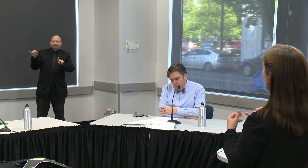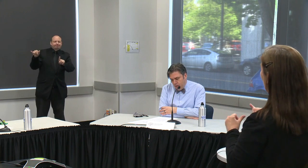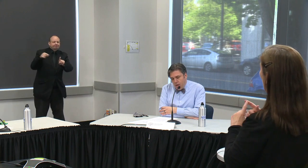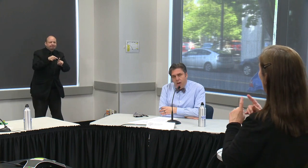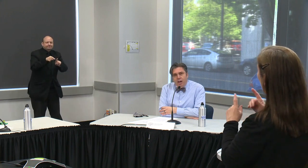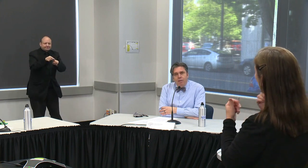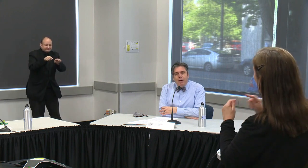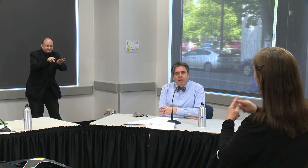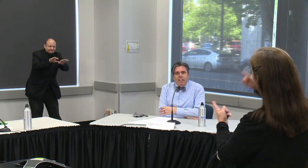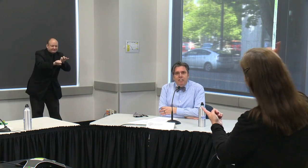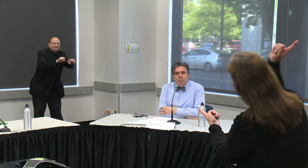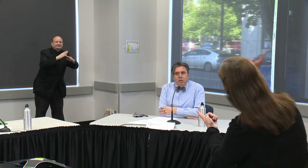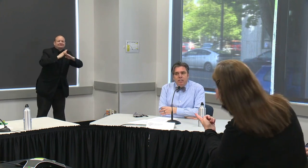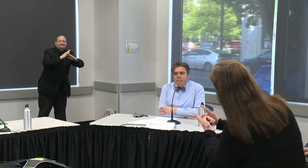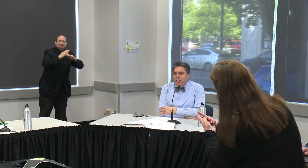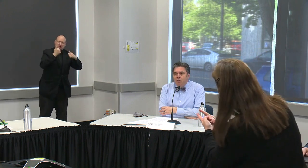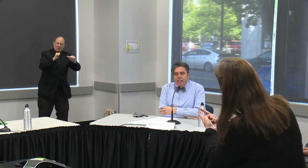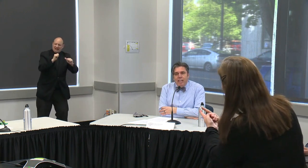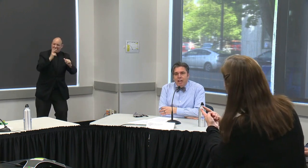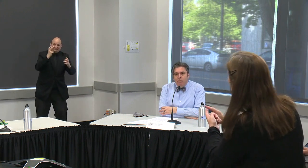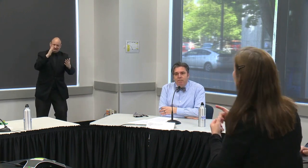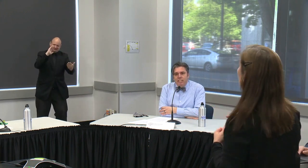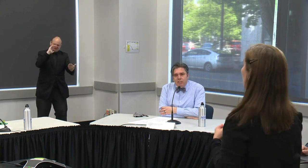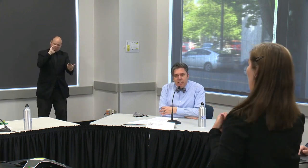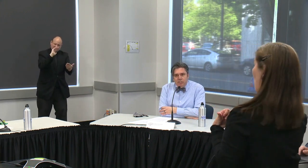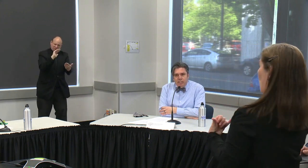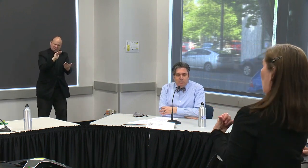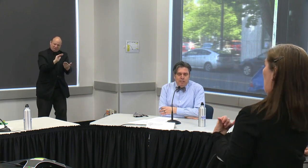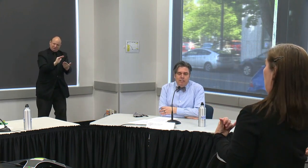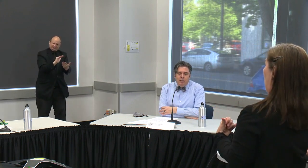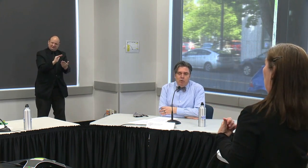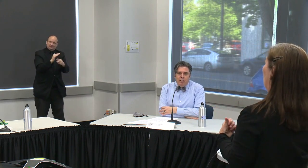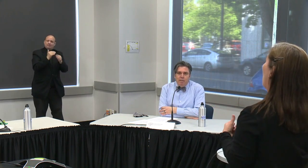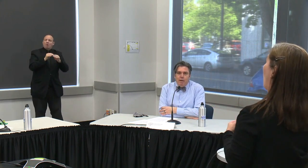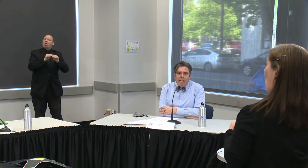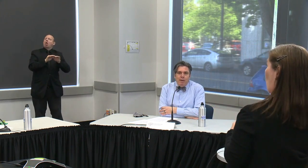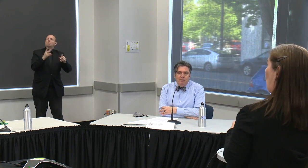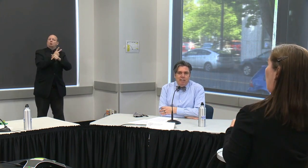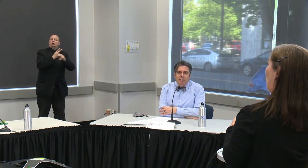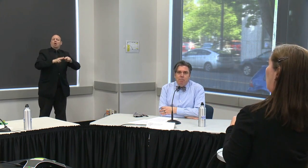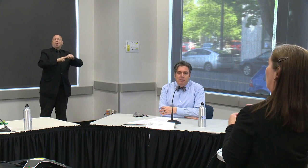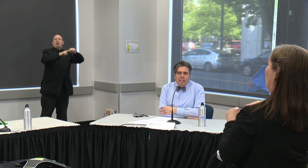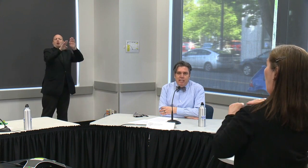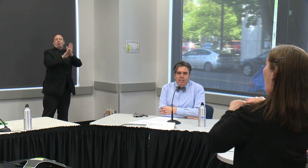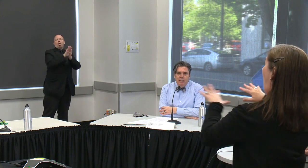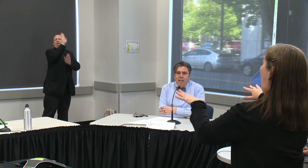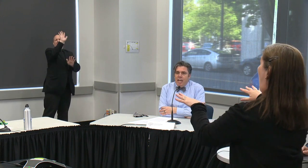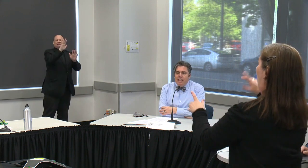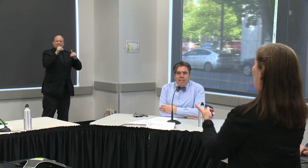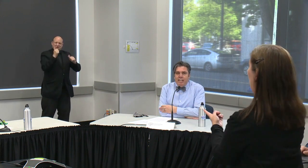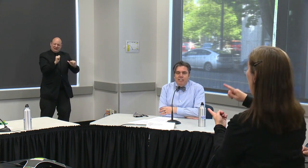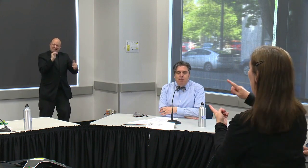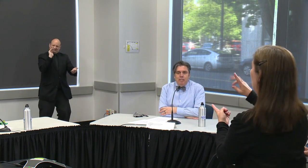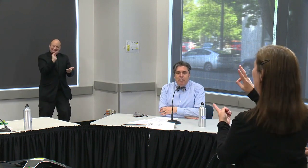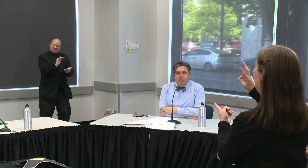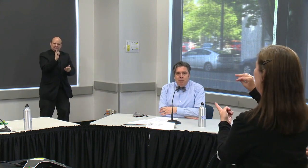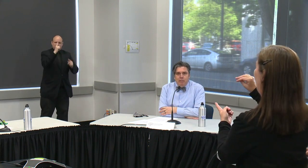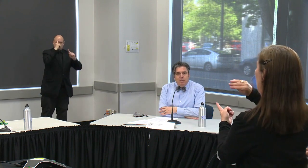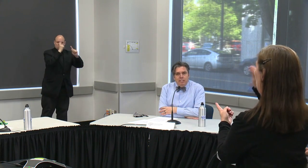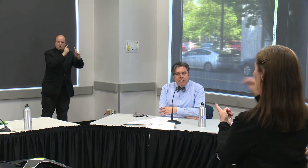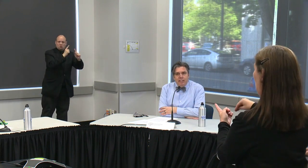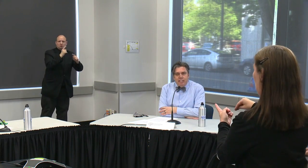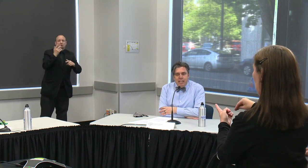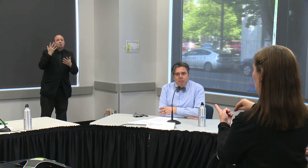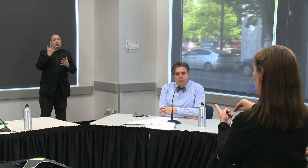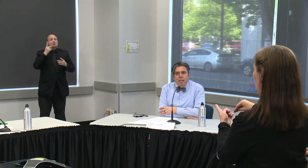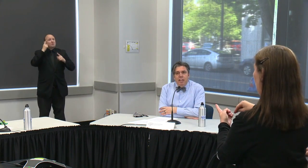our modeling has shown us that right now we've decreased transmission in oregon by about 70 percent and that isn't because of